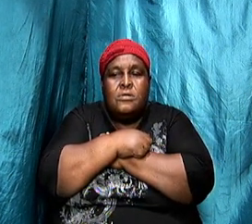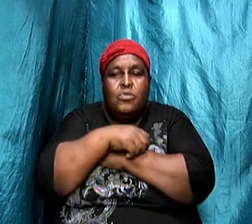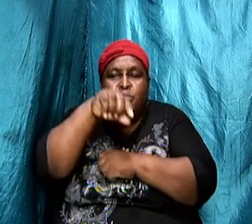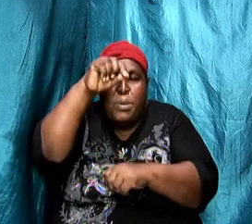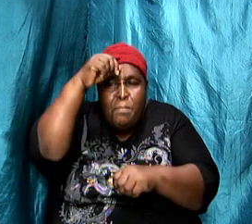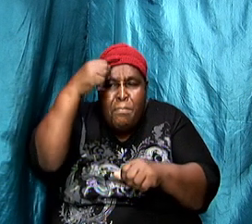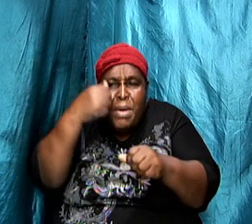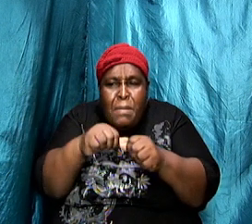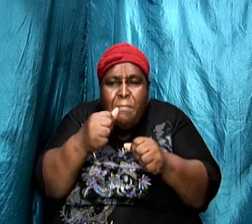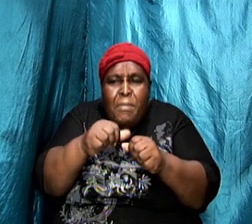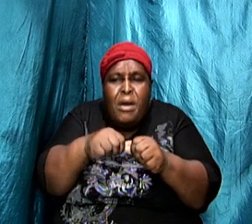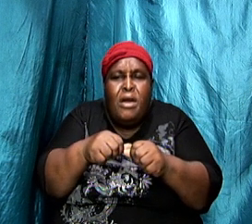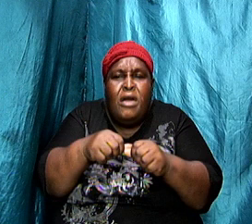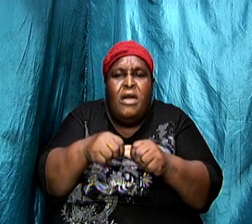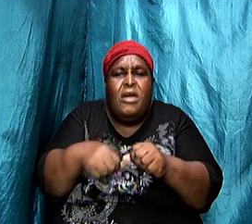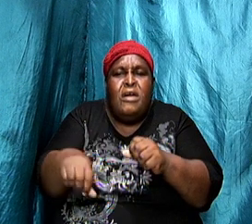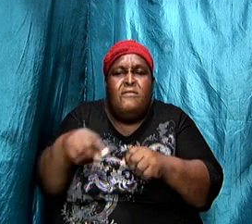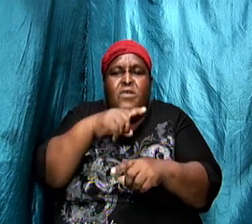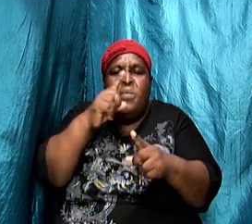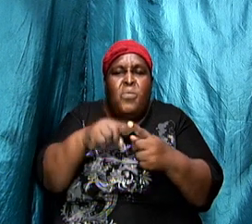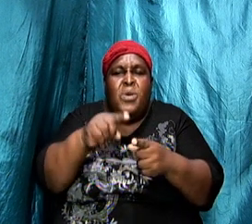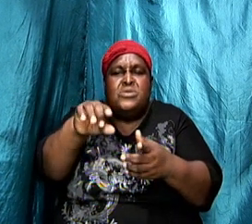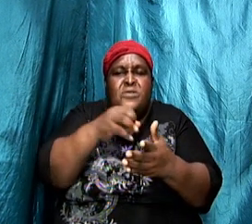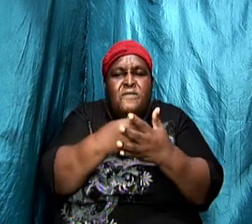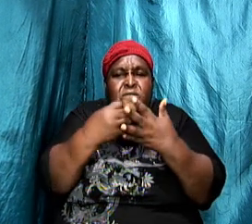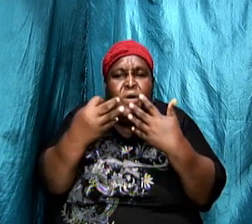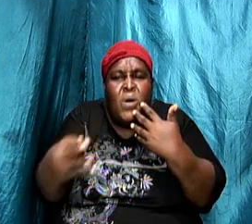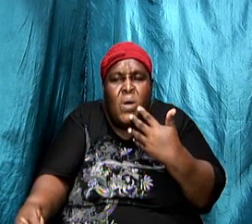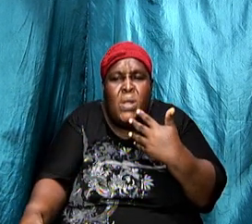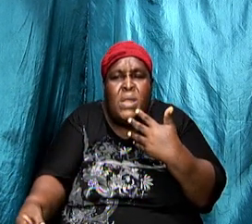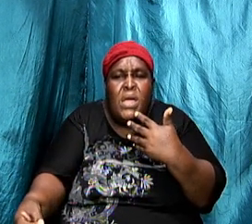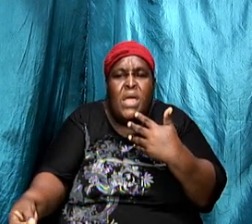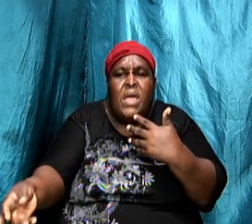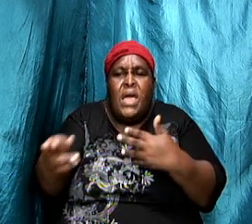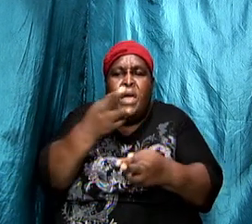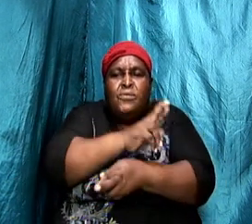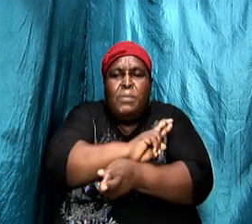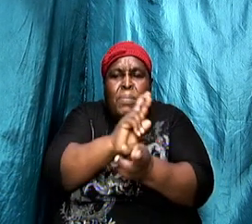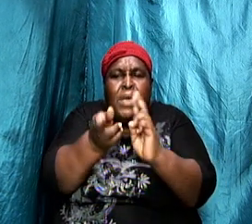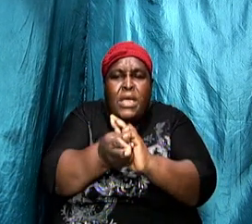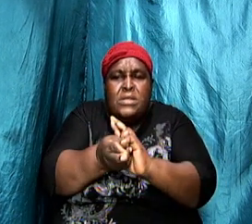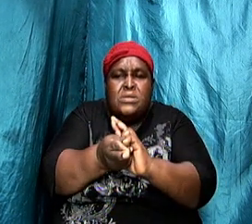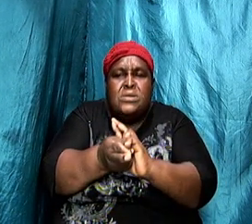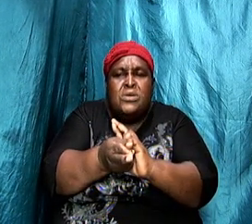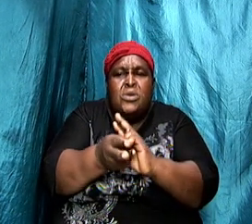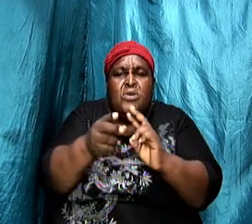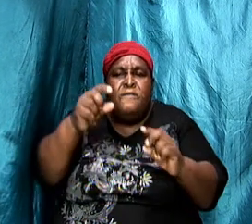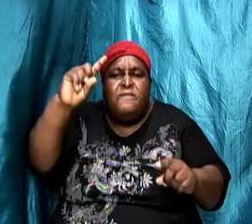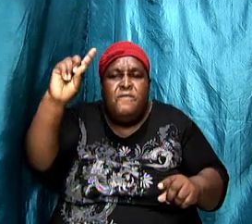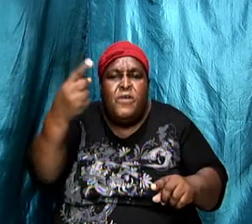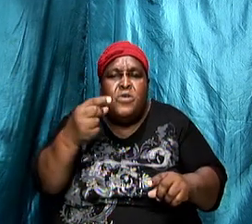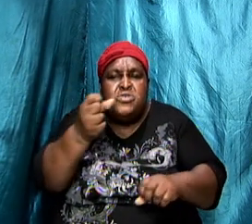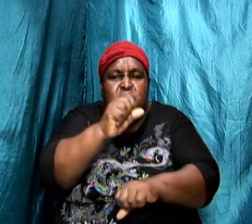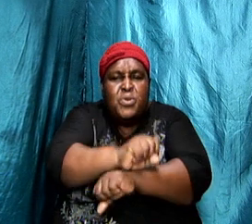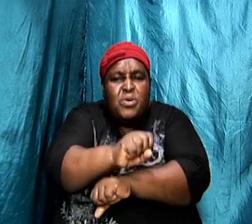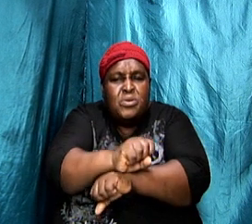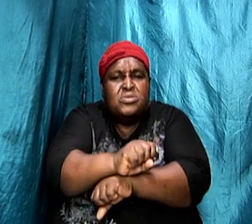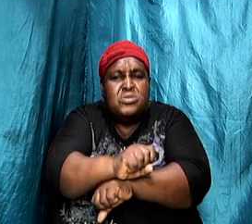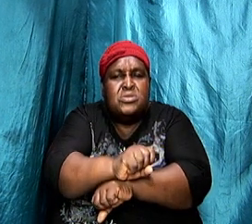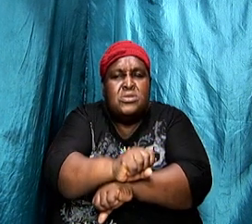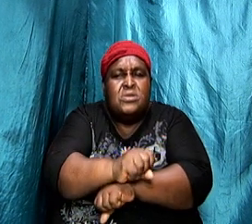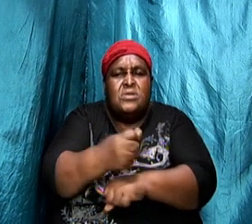remember therefore from whence thou has fallen and repent and do the first works